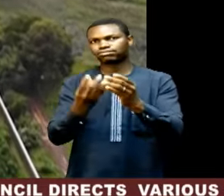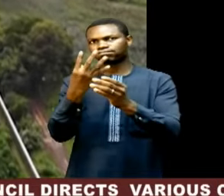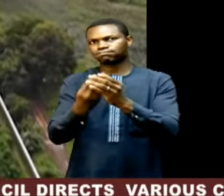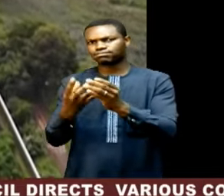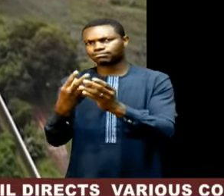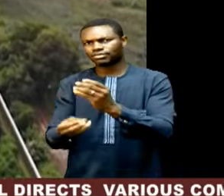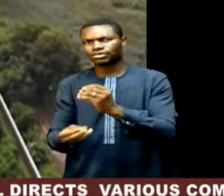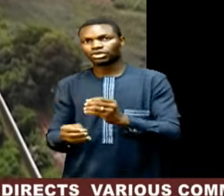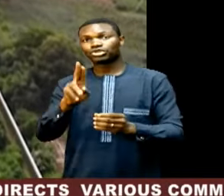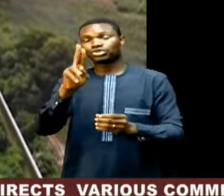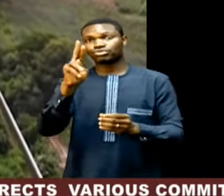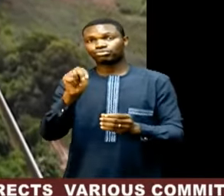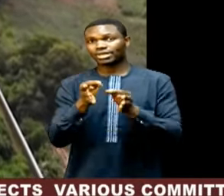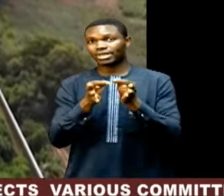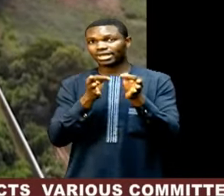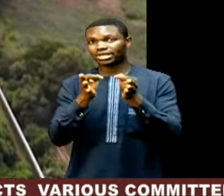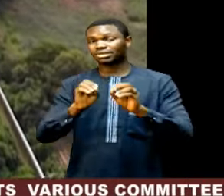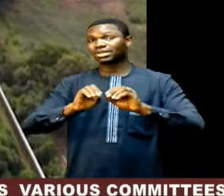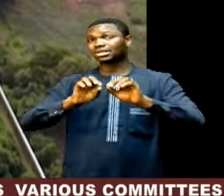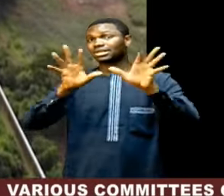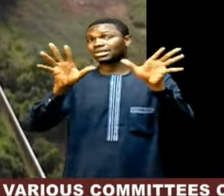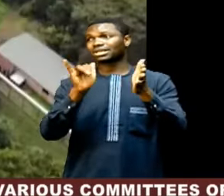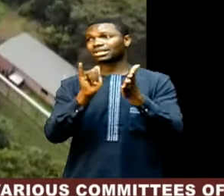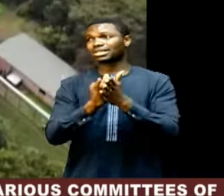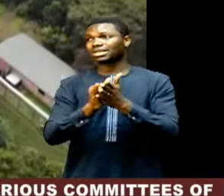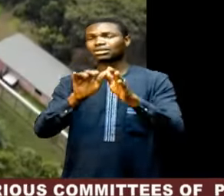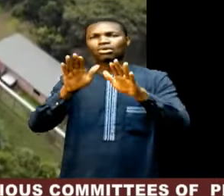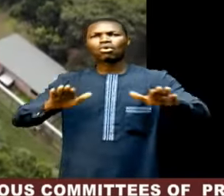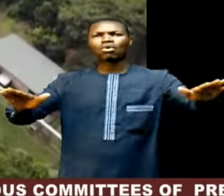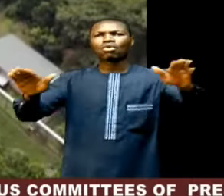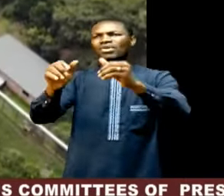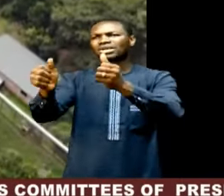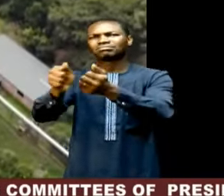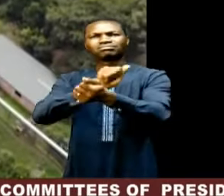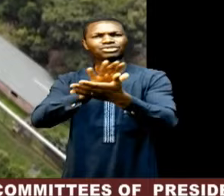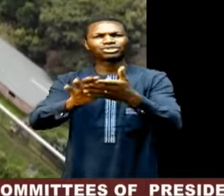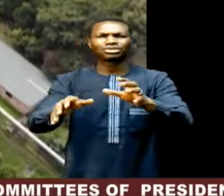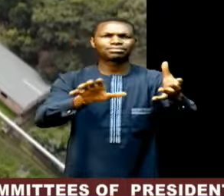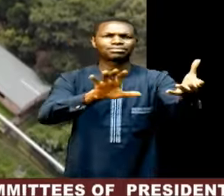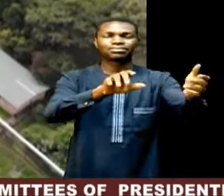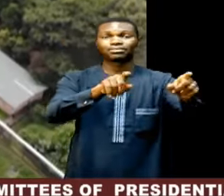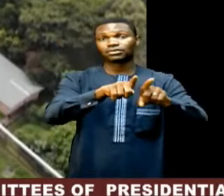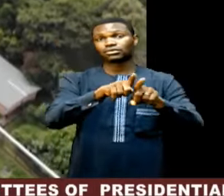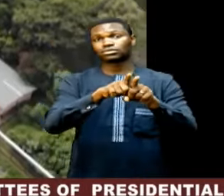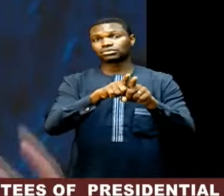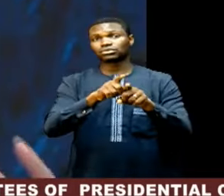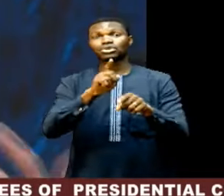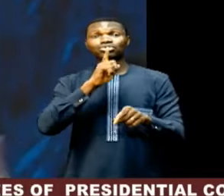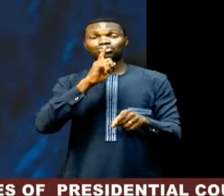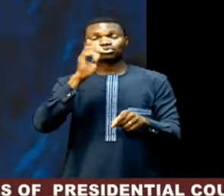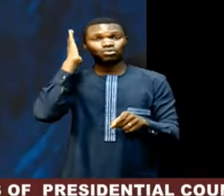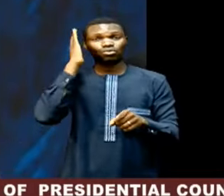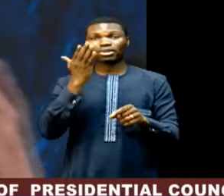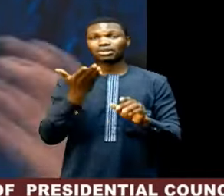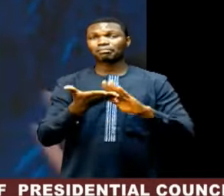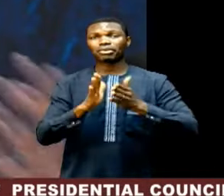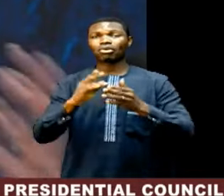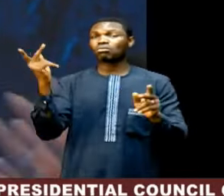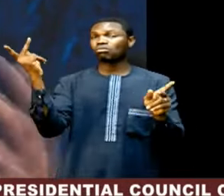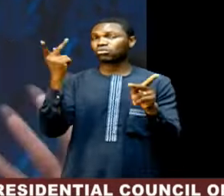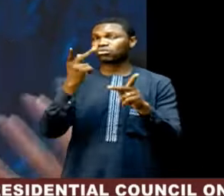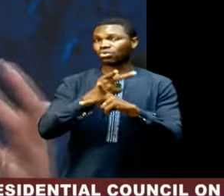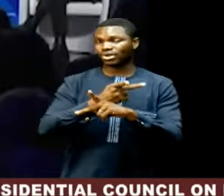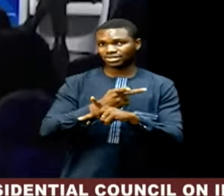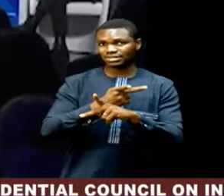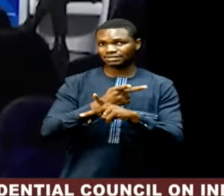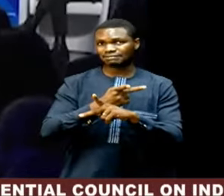as well as the destruction of vital natural ecosystems. It is only going to get more intense and is